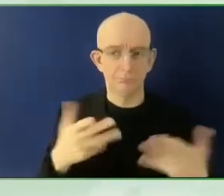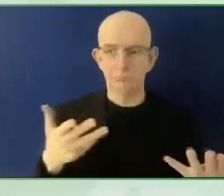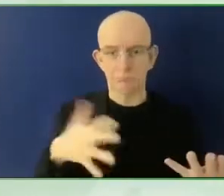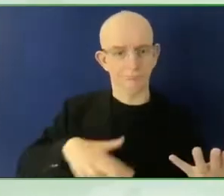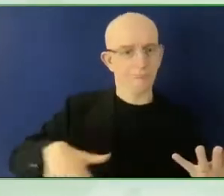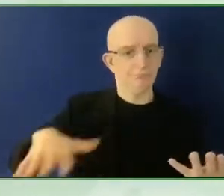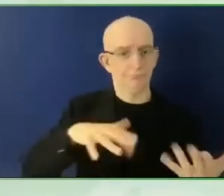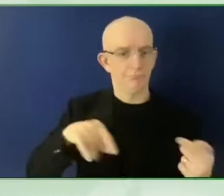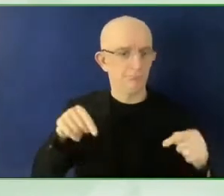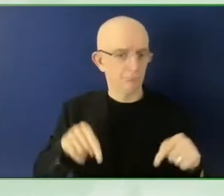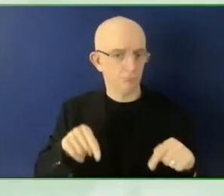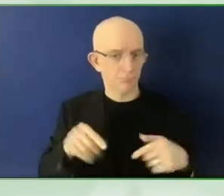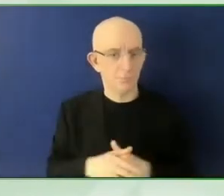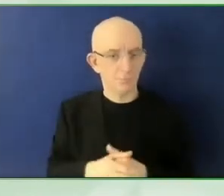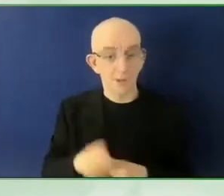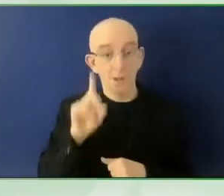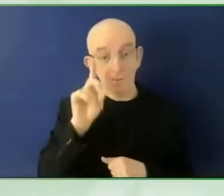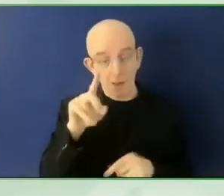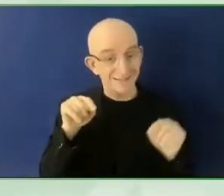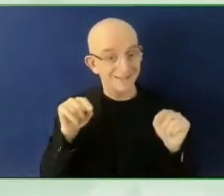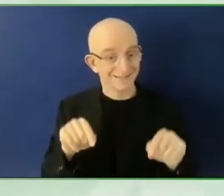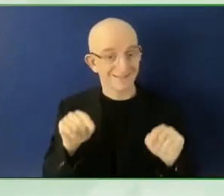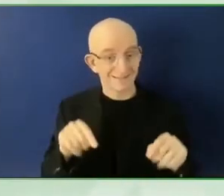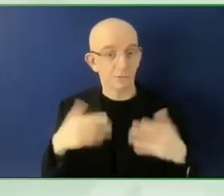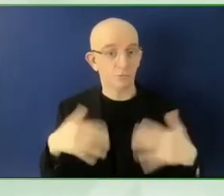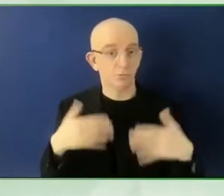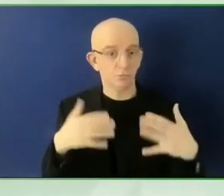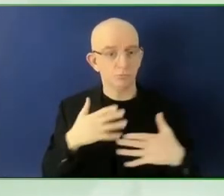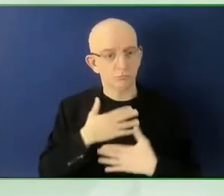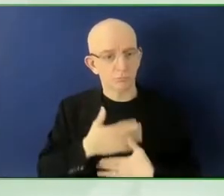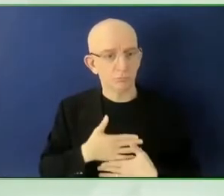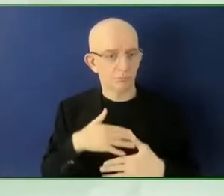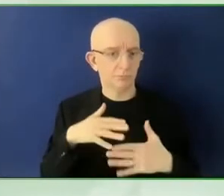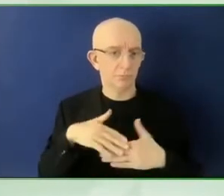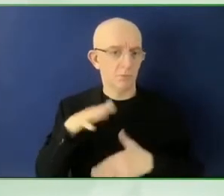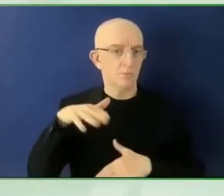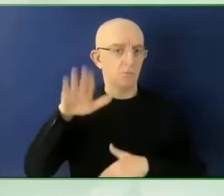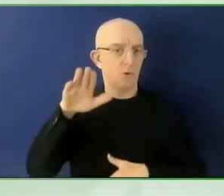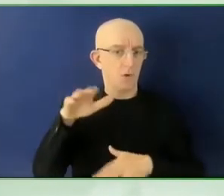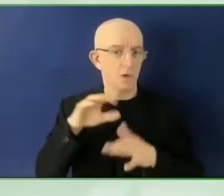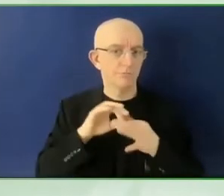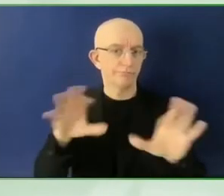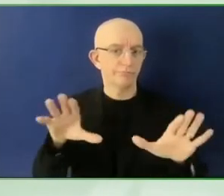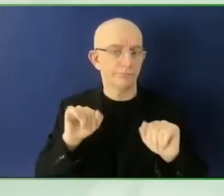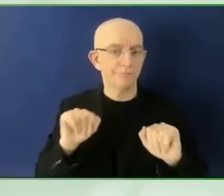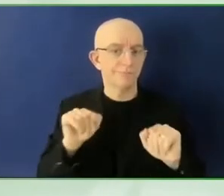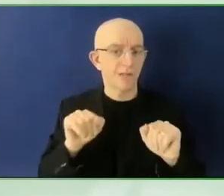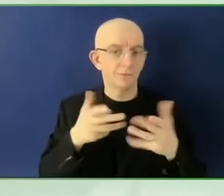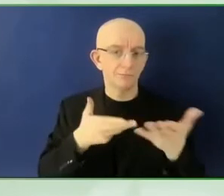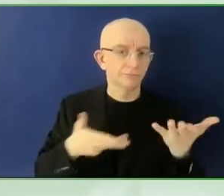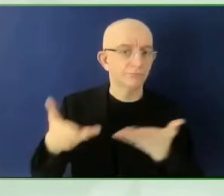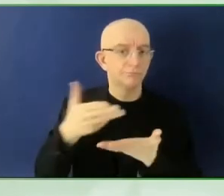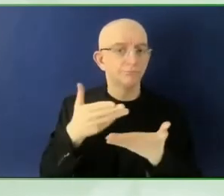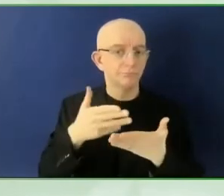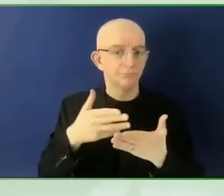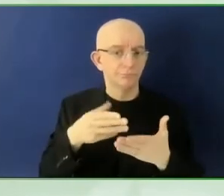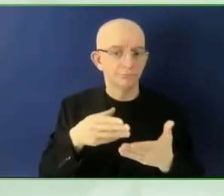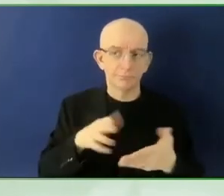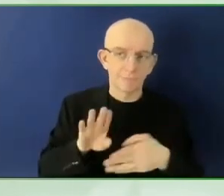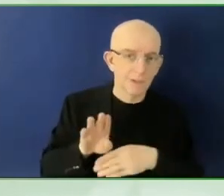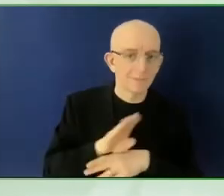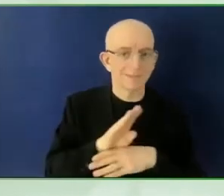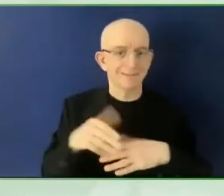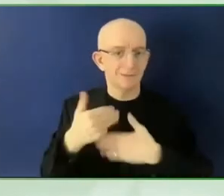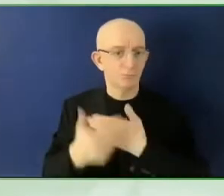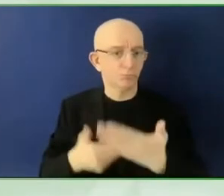One of the very exciting things is that in the United States, believe it or not, during the pandemic, we have the highest